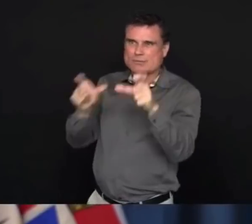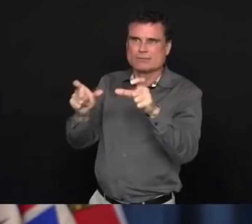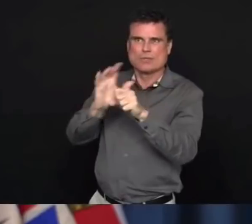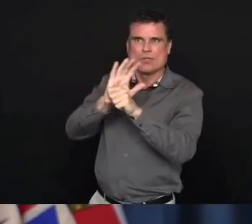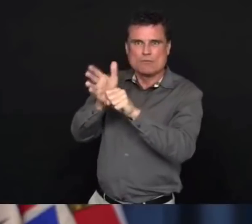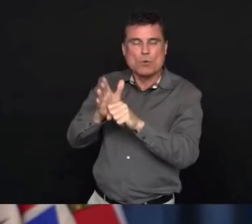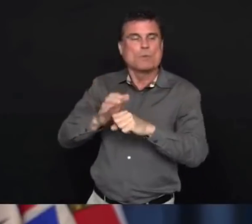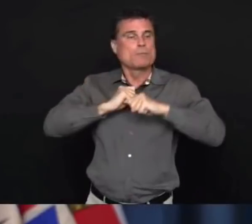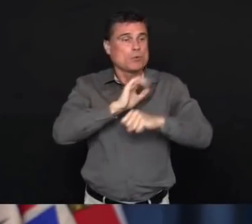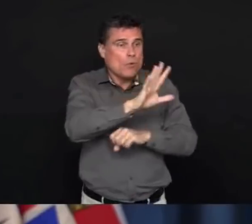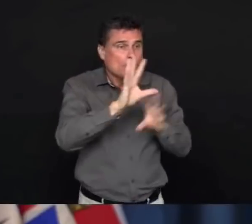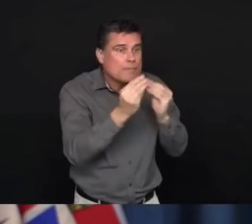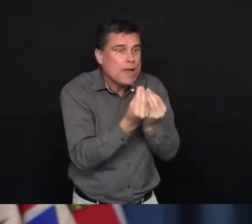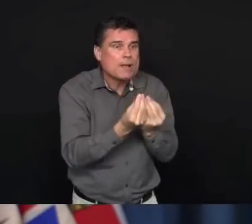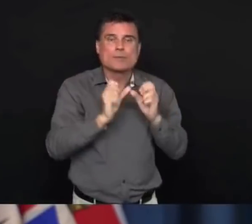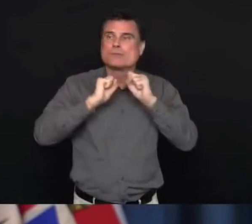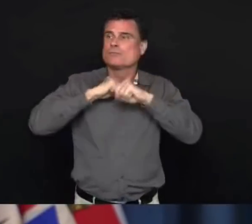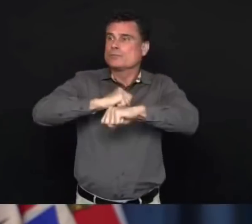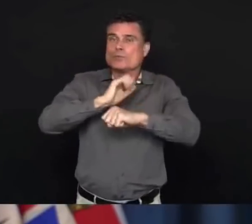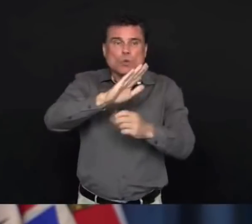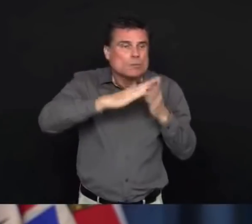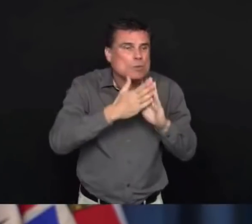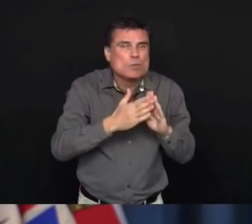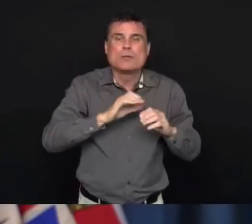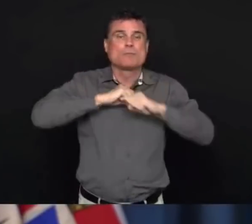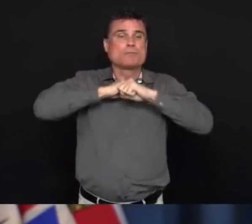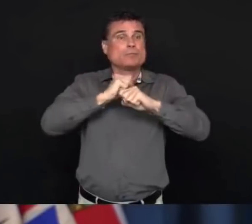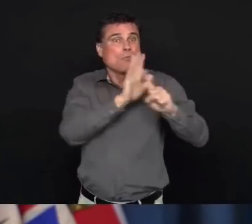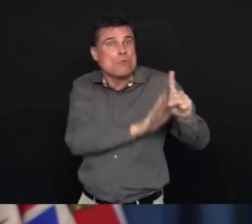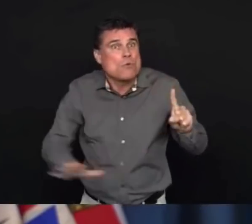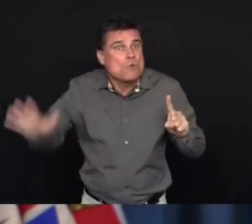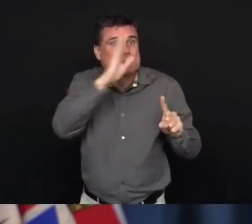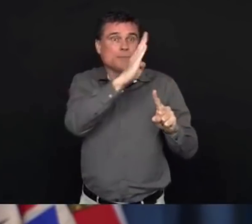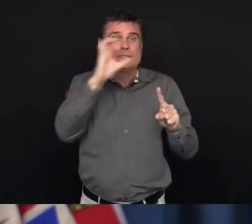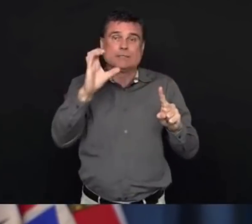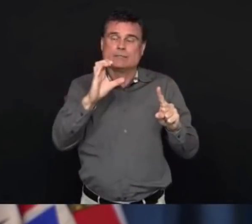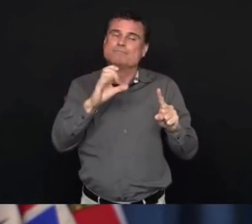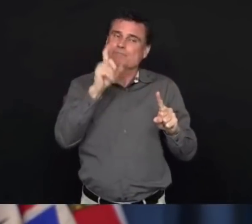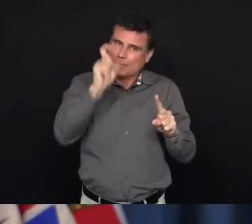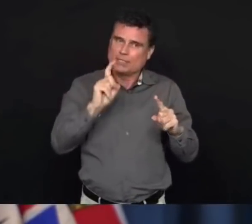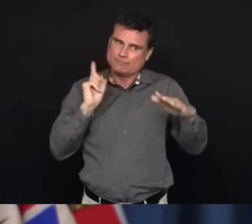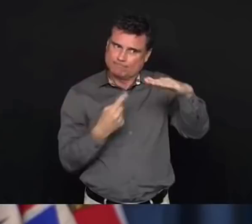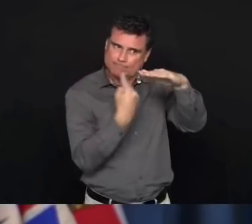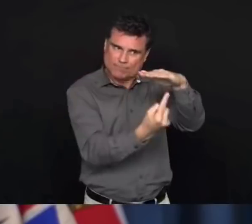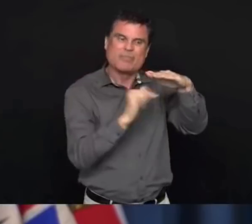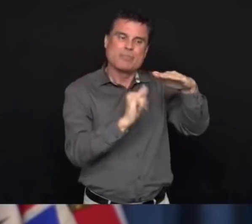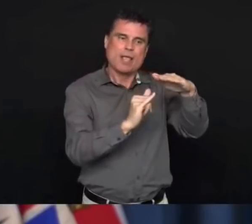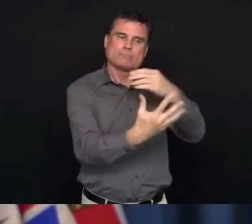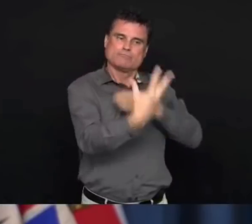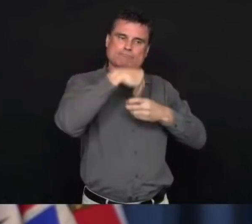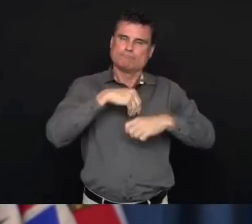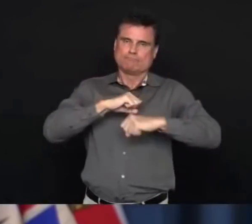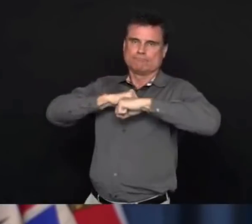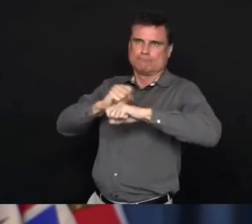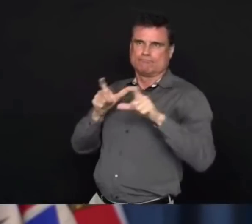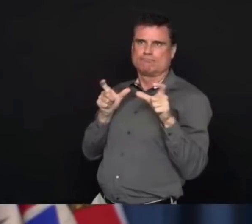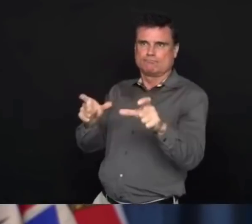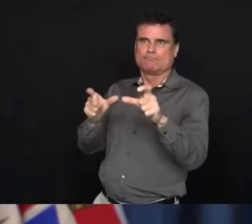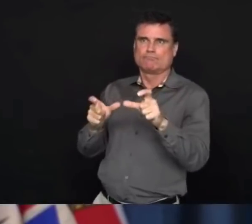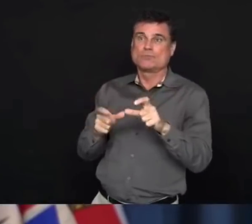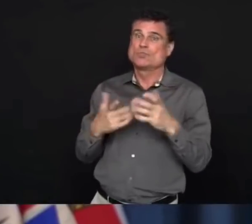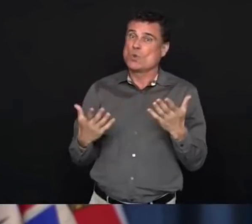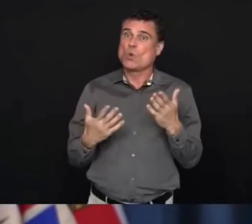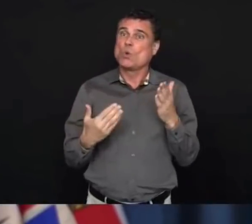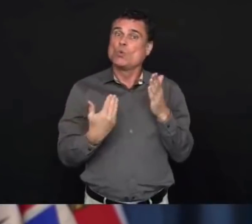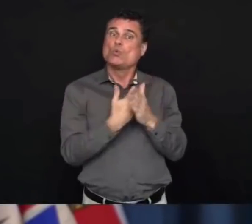-isolation plan that they attest to and that they sign off on and that we are there to support and welcome them make sure they have